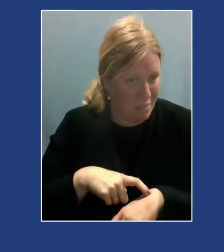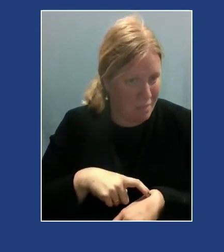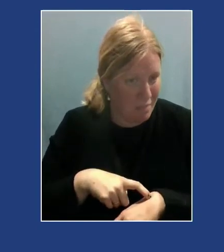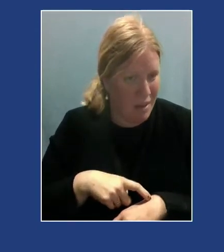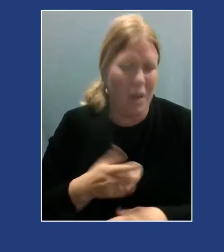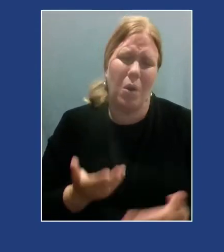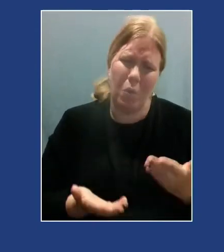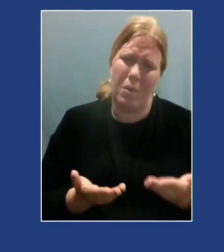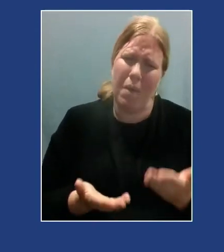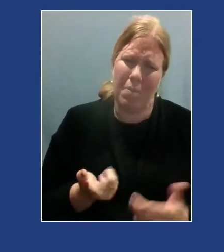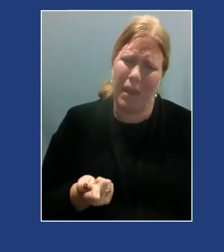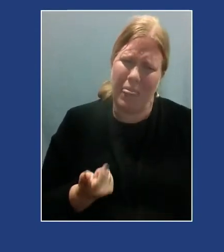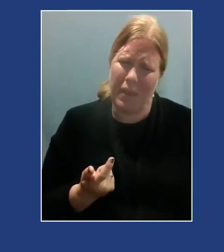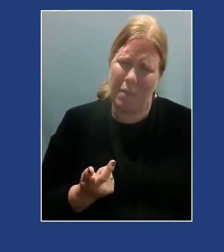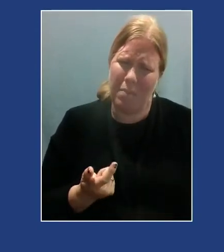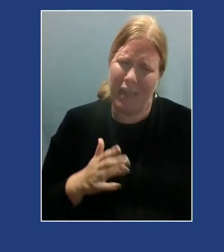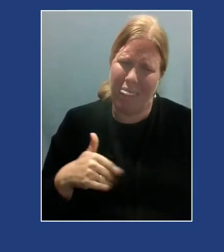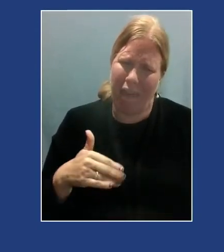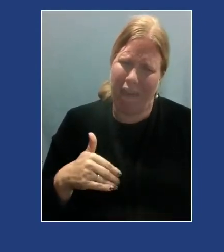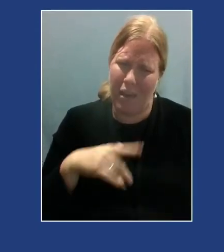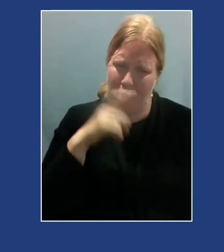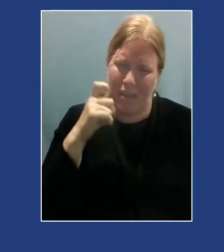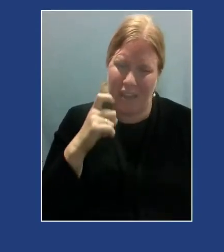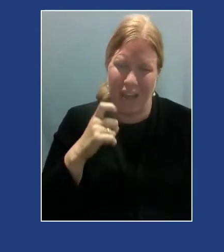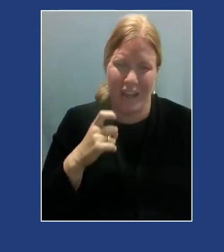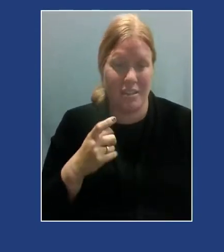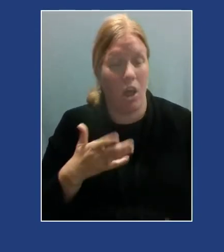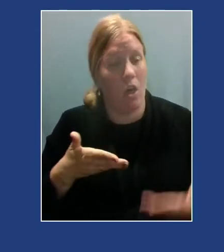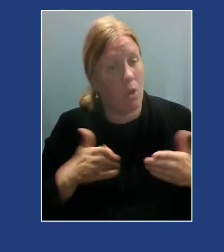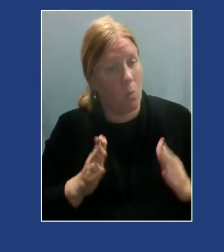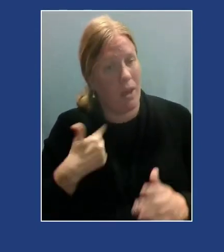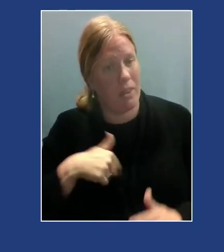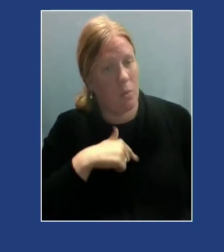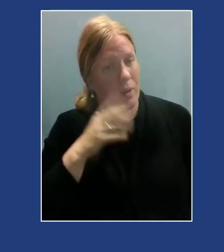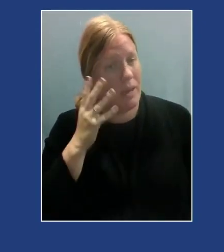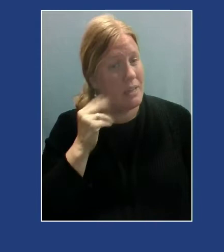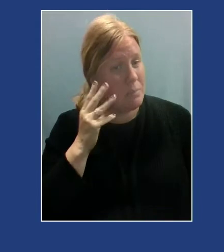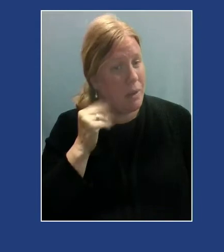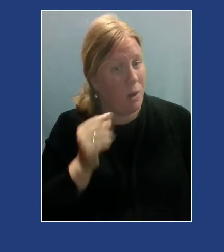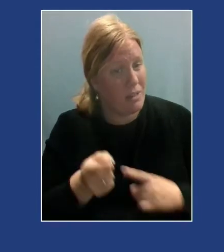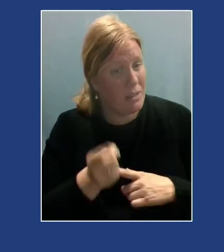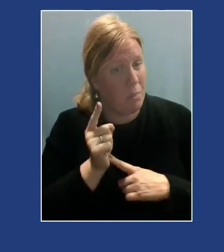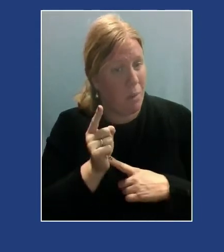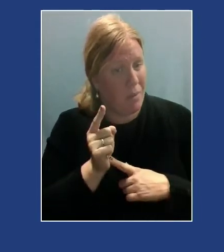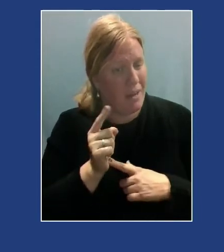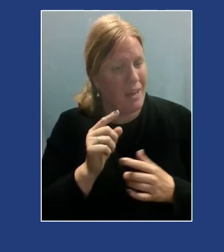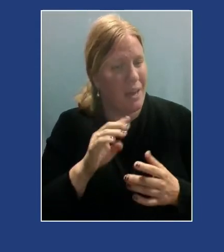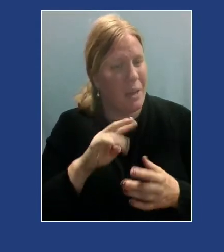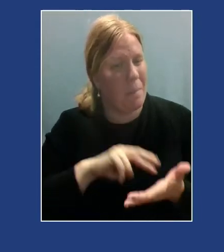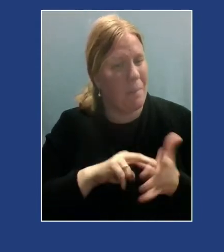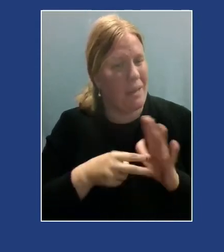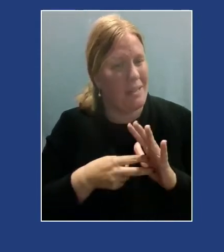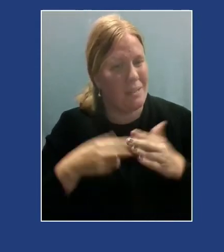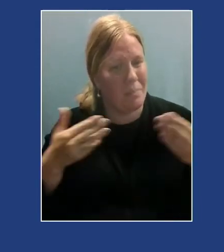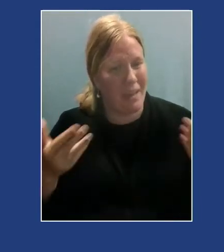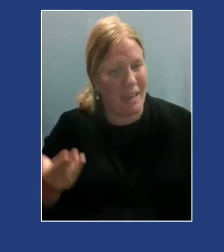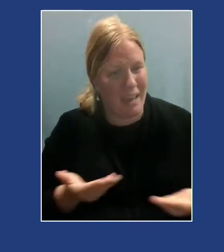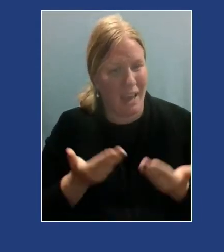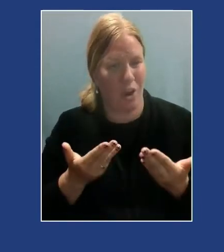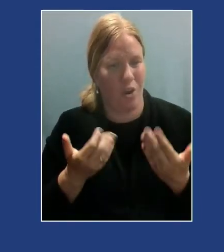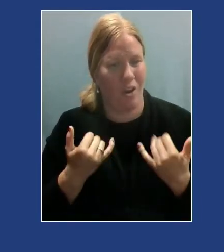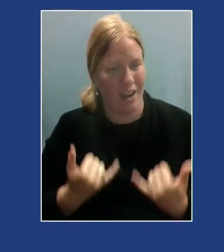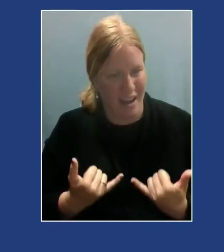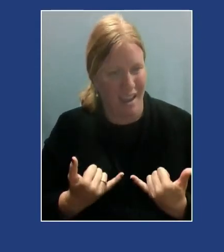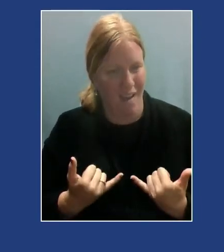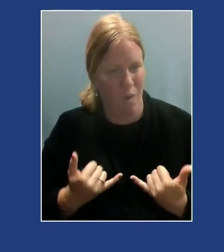running a little late because the way that we experience the moment is being in the here and now. So whatever's happening right now, that's what I'm